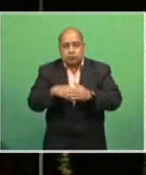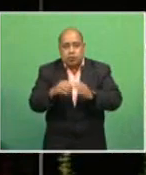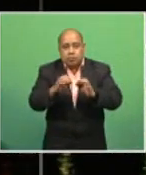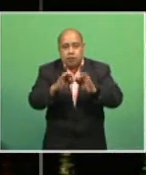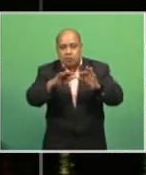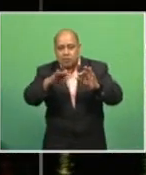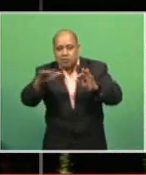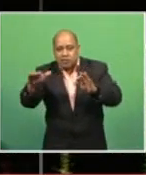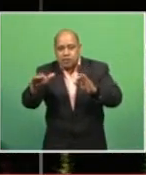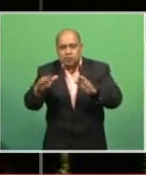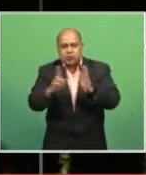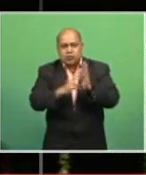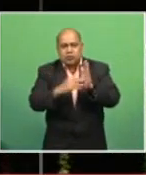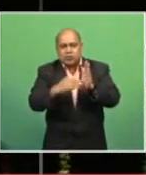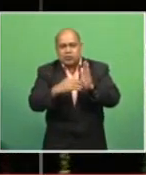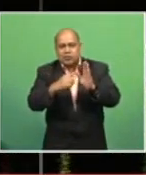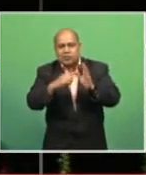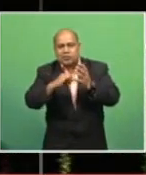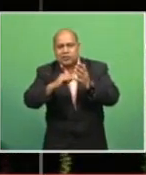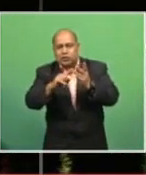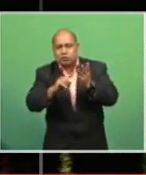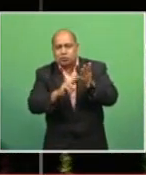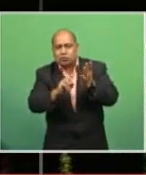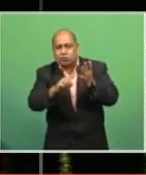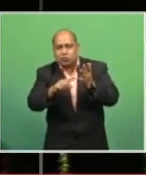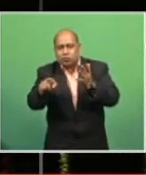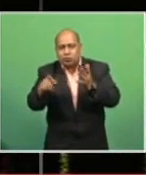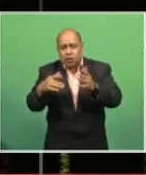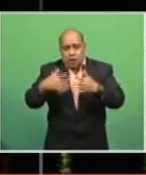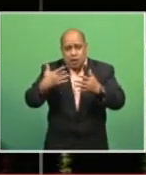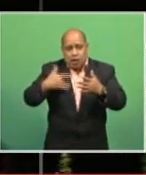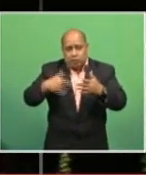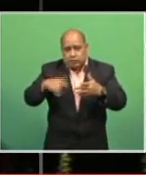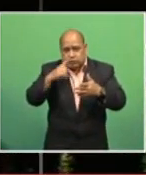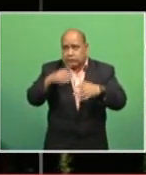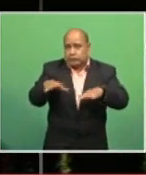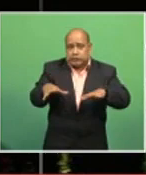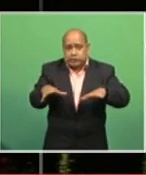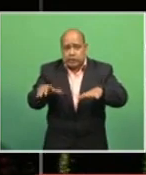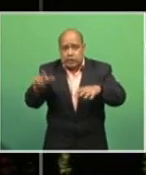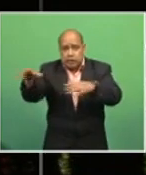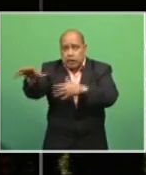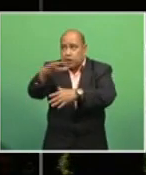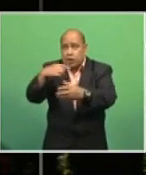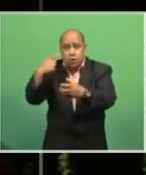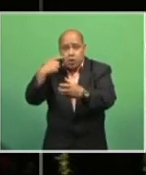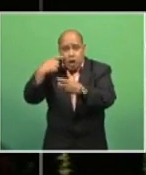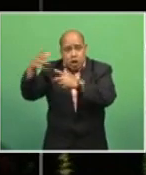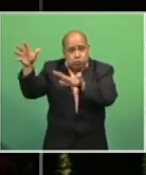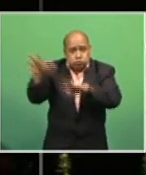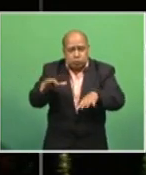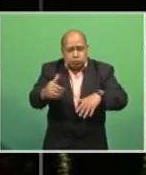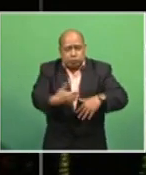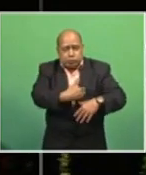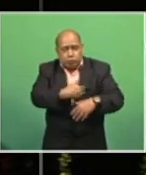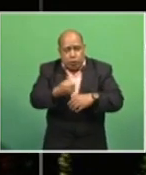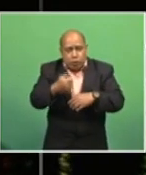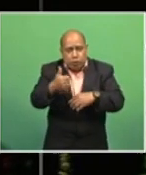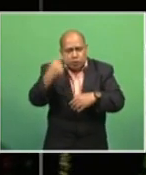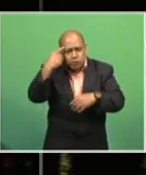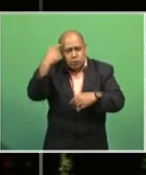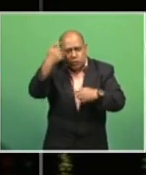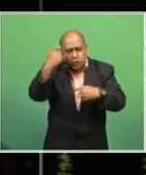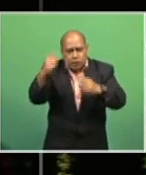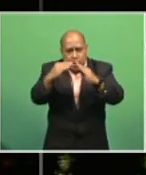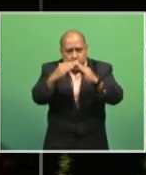Naseenu are living in fear after a landslide near their homes in the early hours of the morning. Worried that the houses would collapse at any